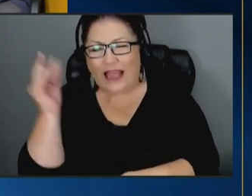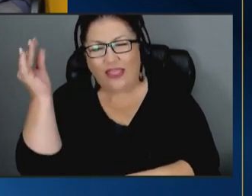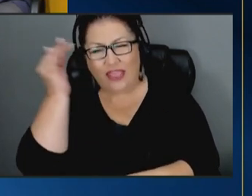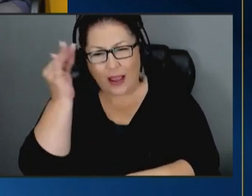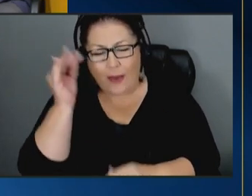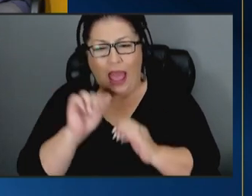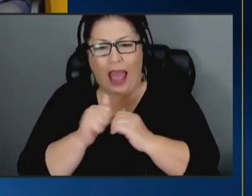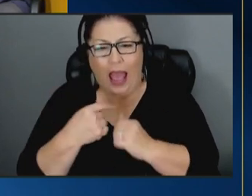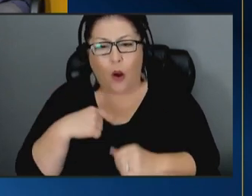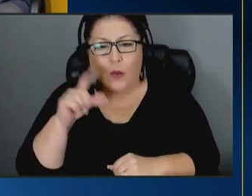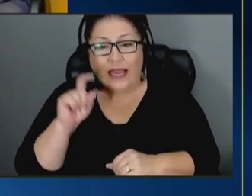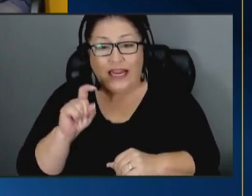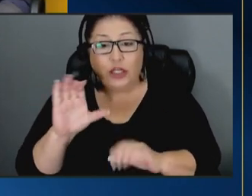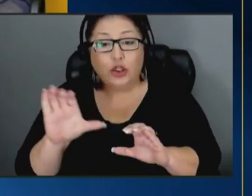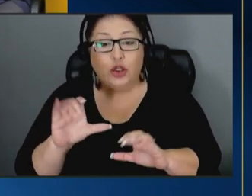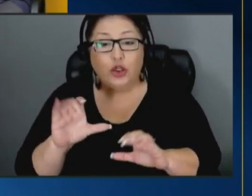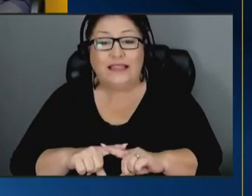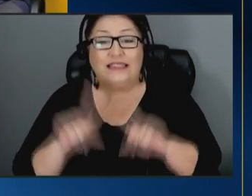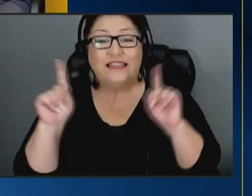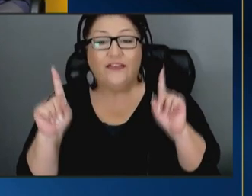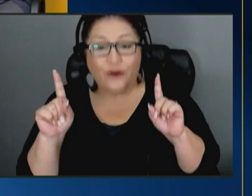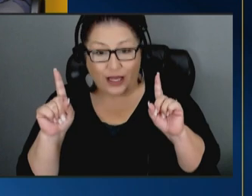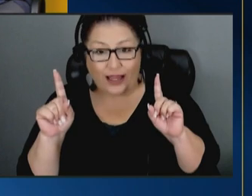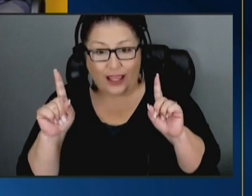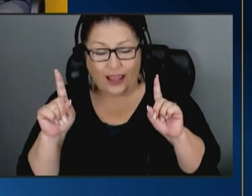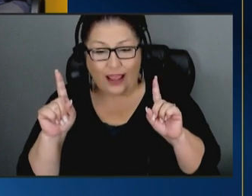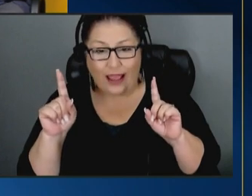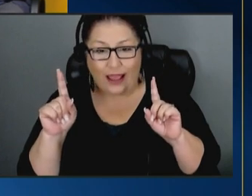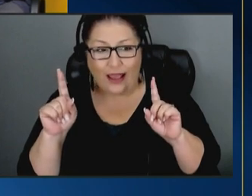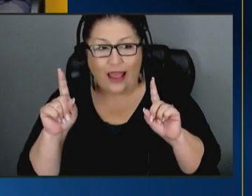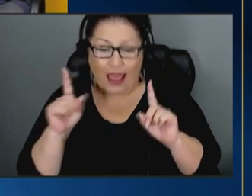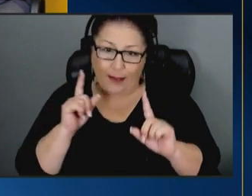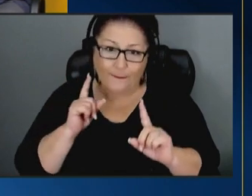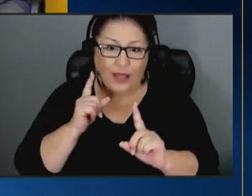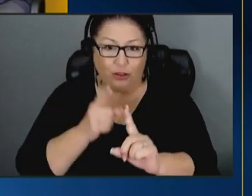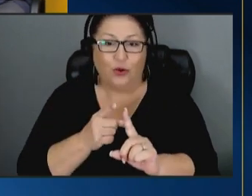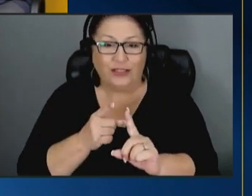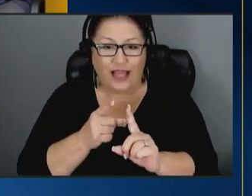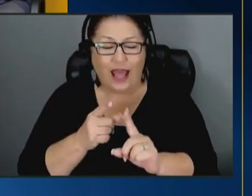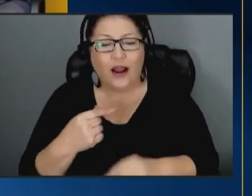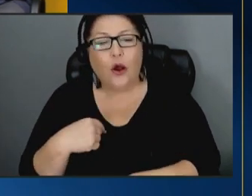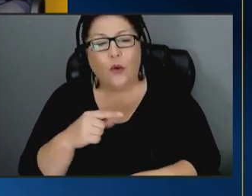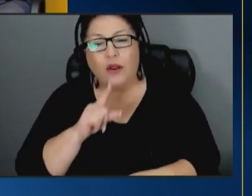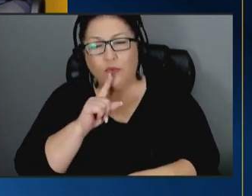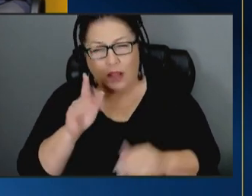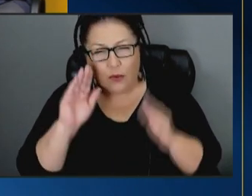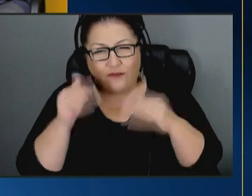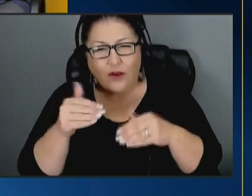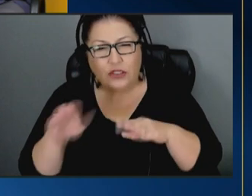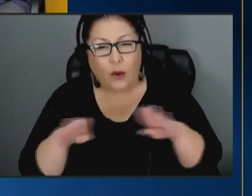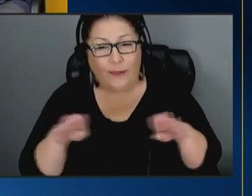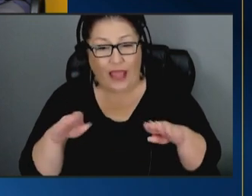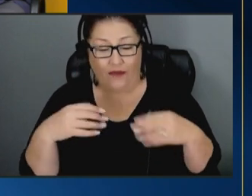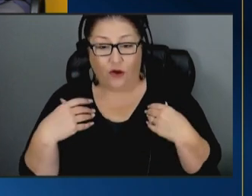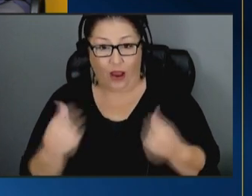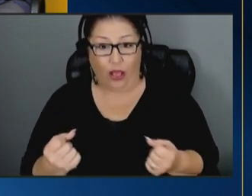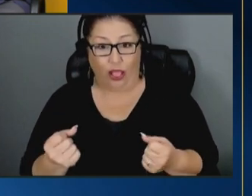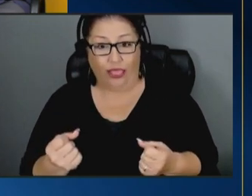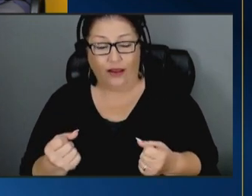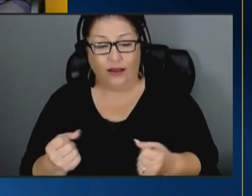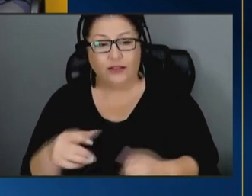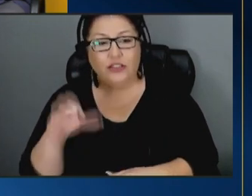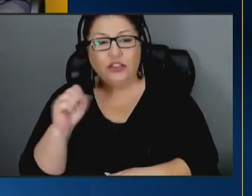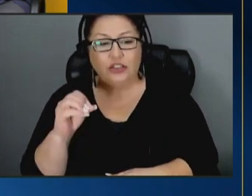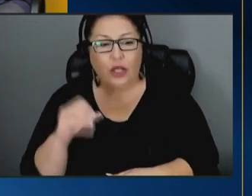do we need to do it differently and build towards that and so we're going to focus in on behavioral health so